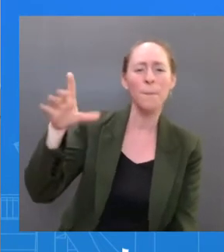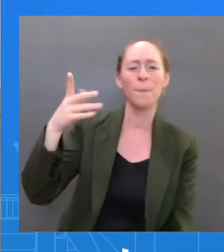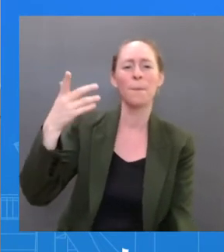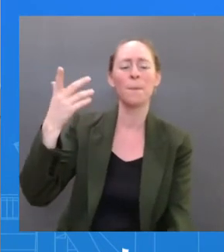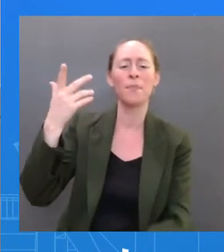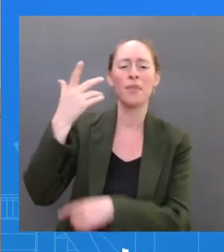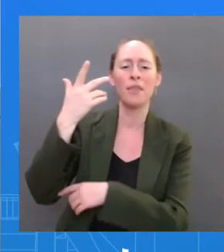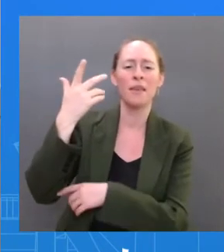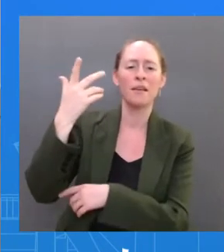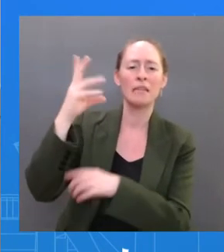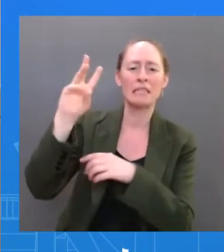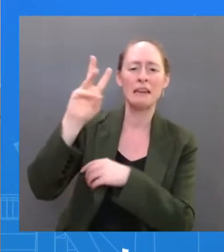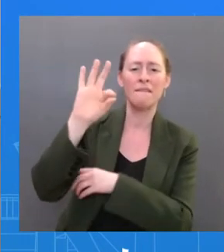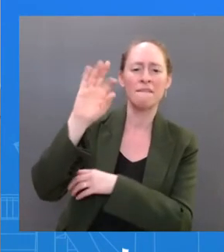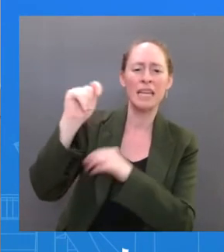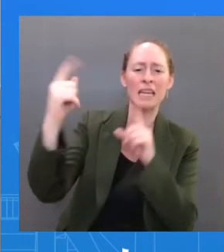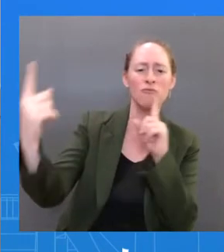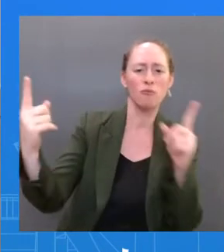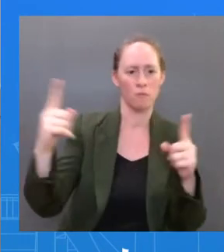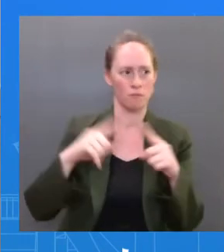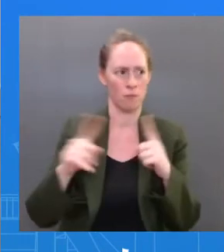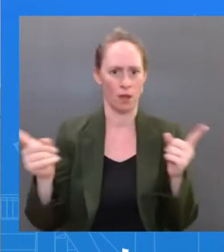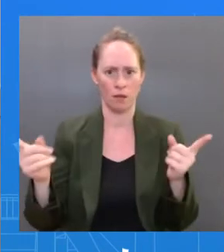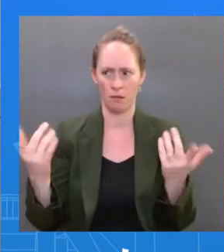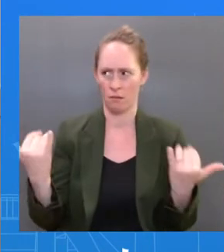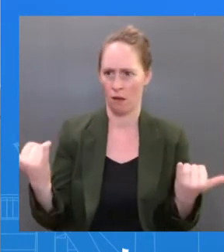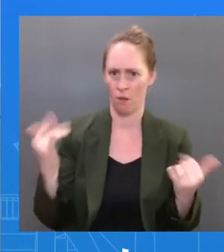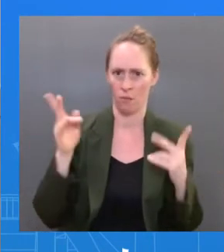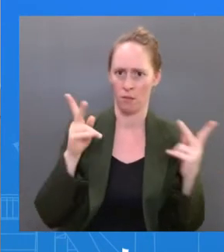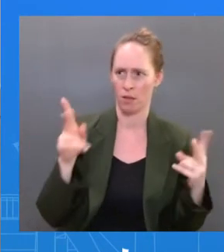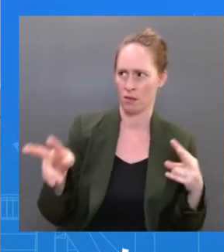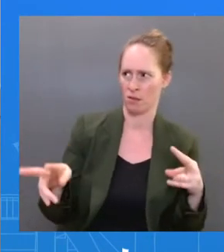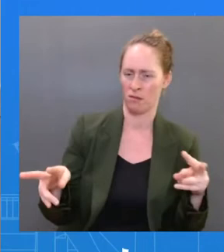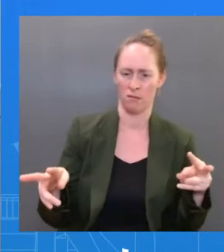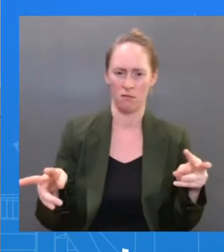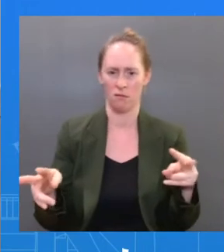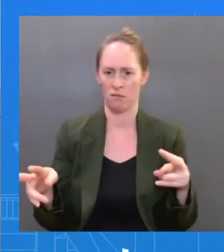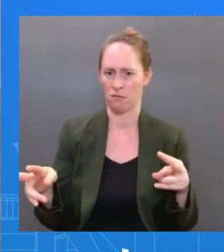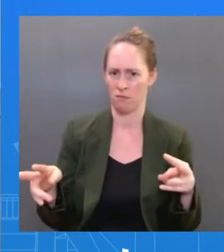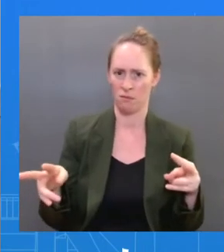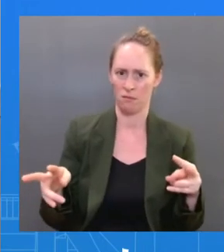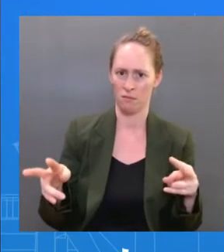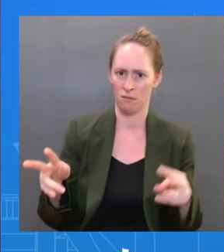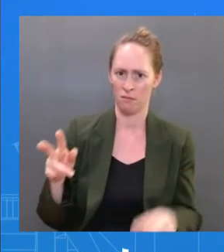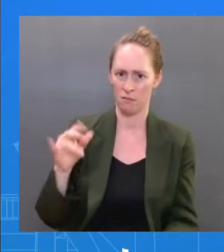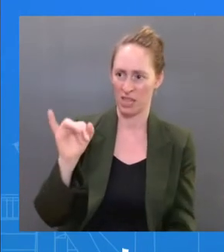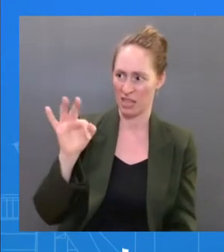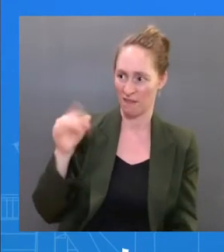positive for COVID, if they are in public or in any place at any time, always wear a mask?